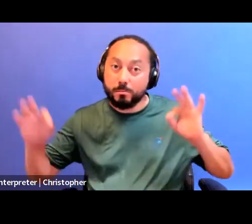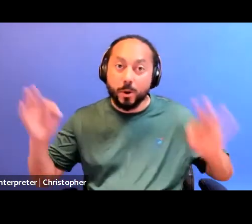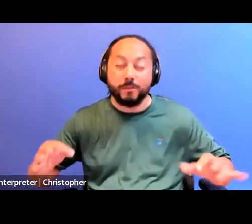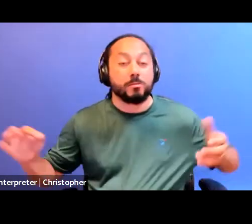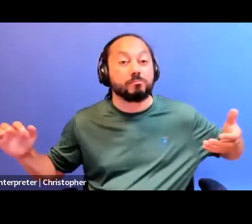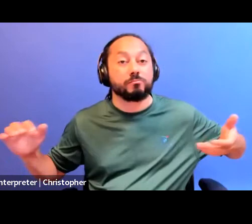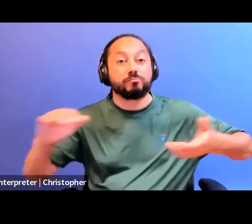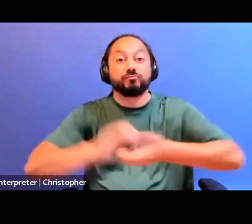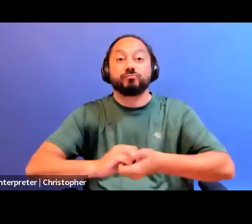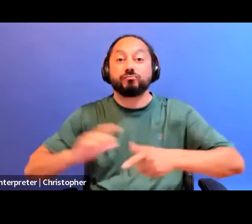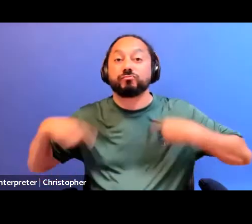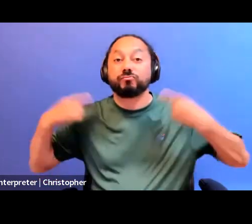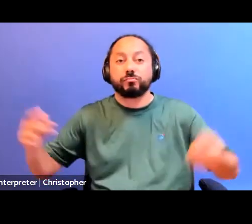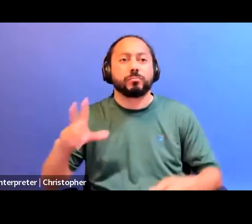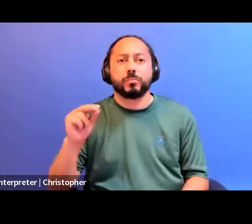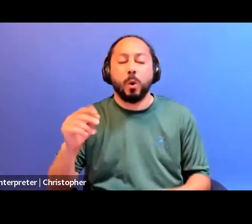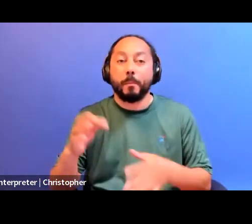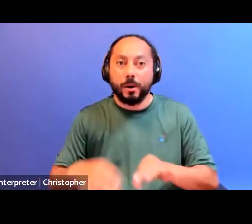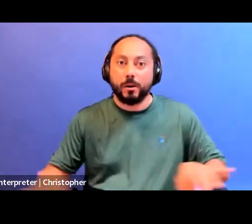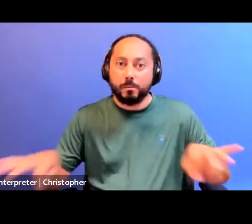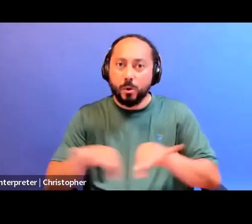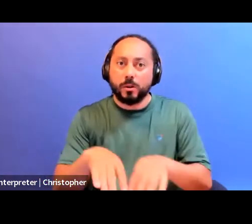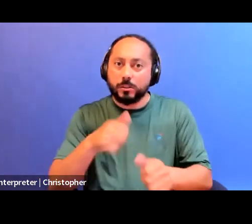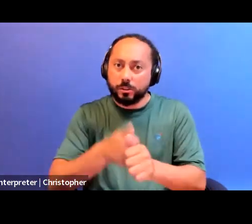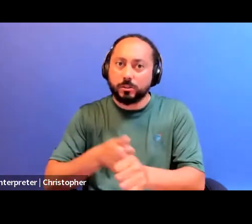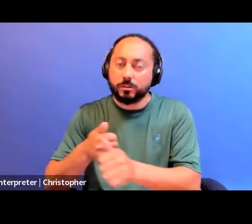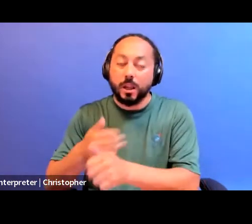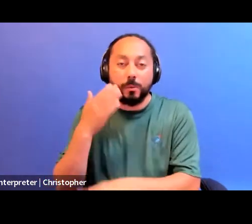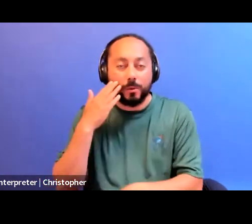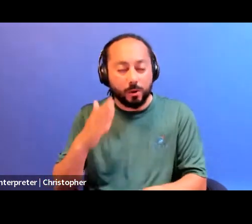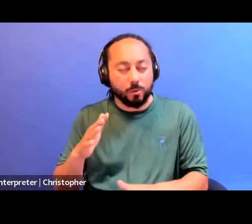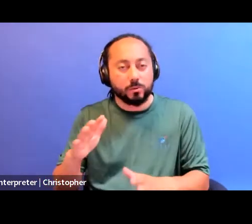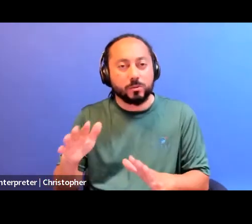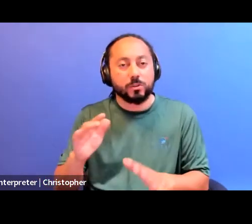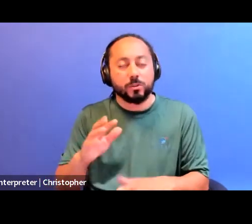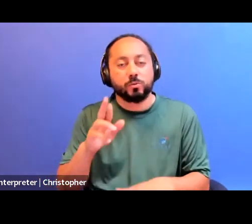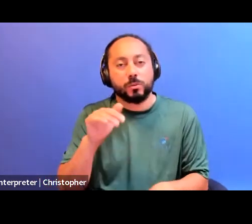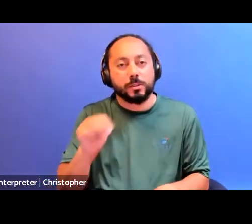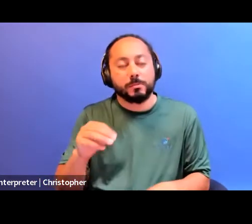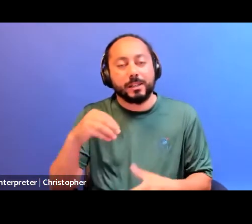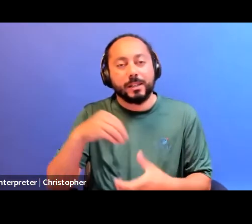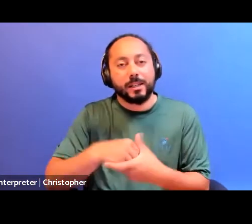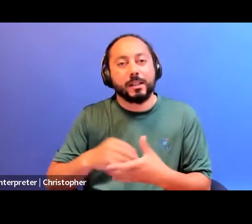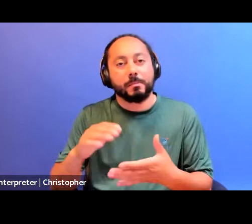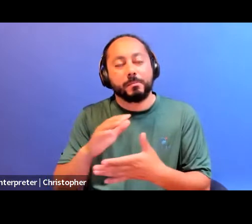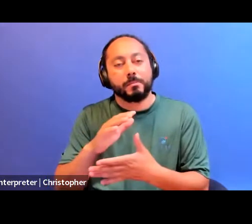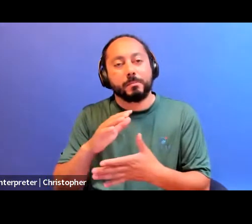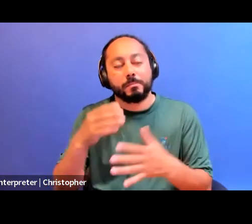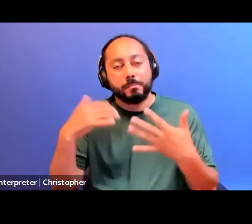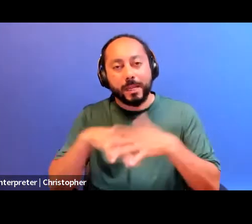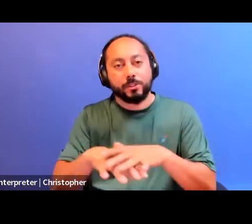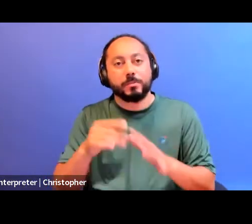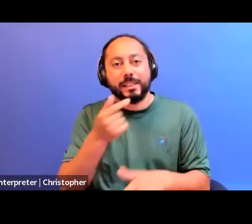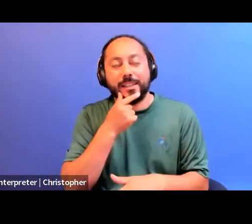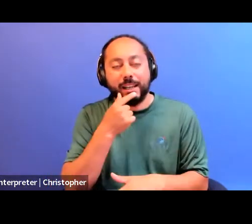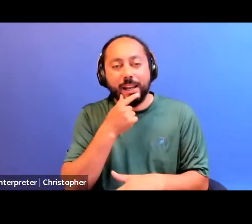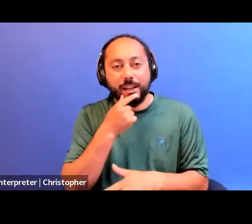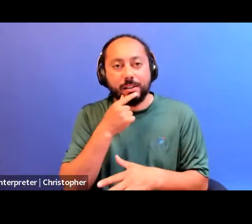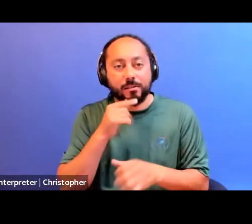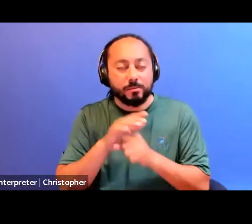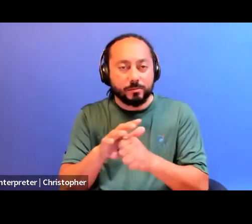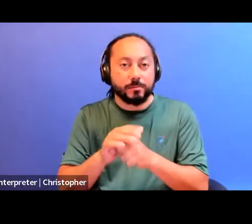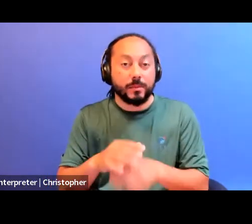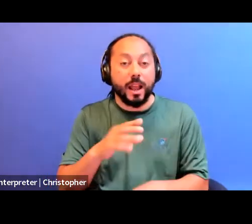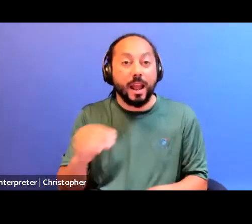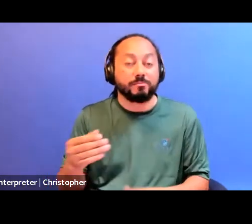but have been really important, though we know that there's been racism in the mainstream gay liberation movement. We know that there's been homophobia within some iterations of